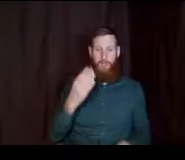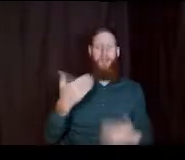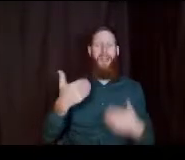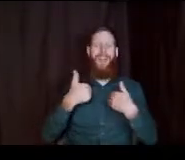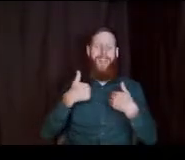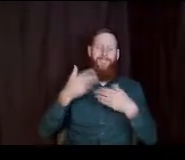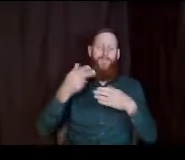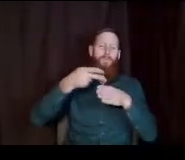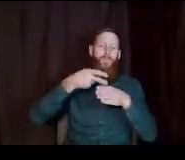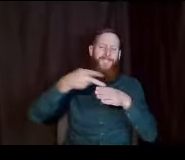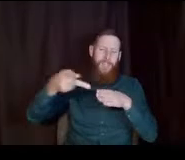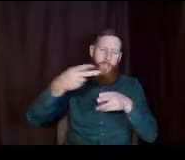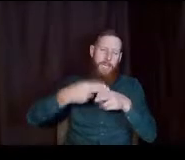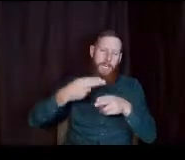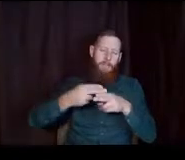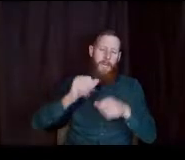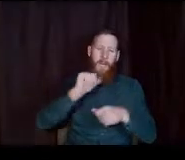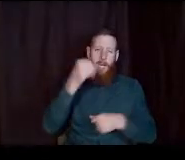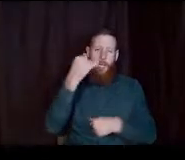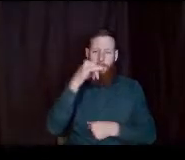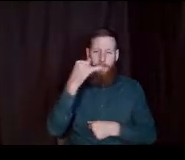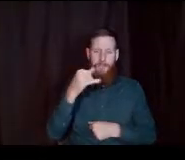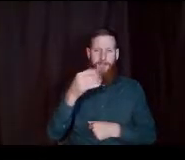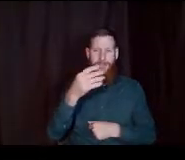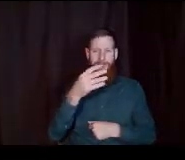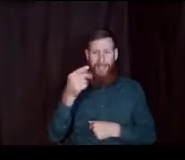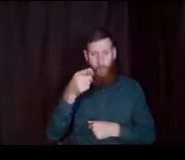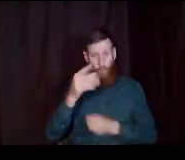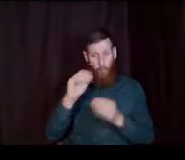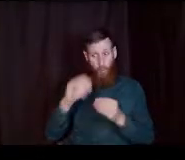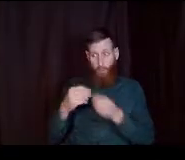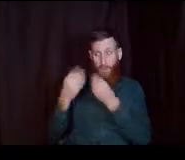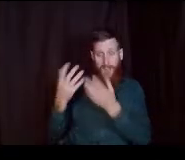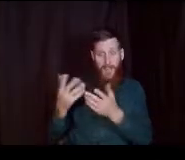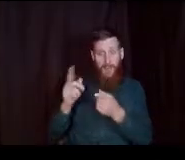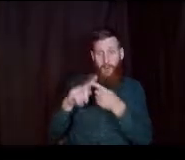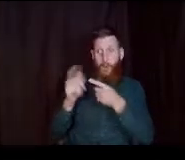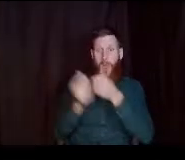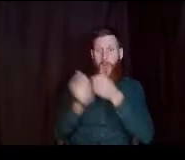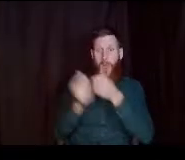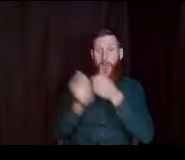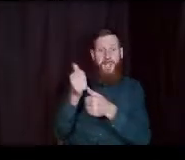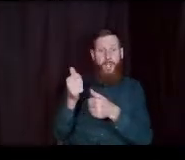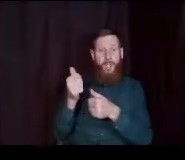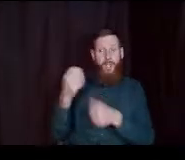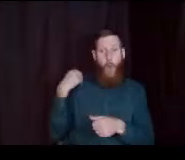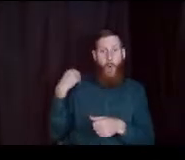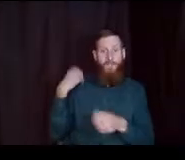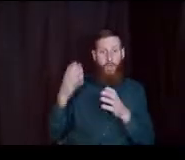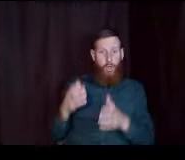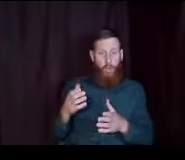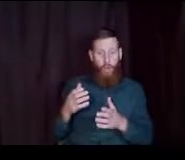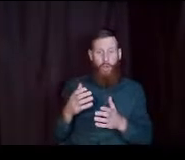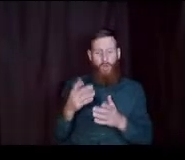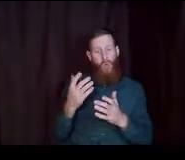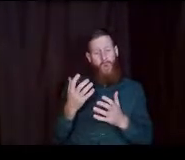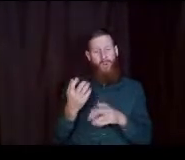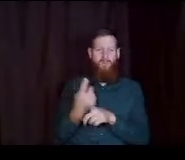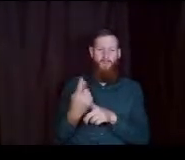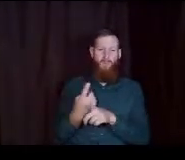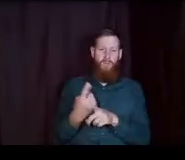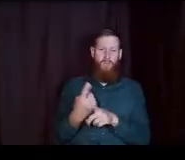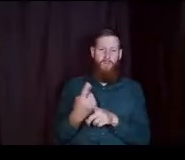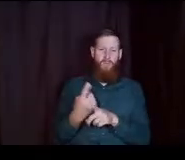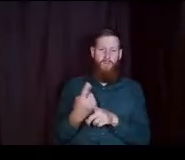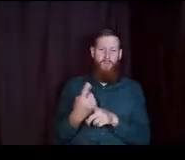one especially if you are providing that information to an admissions officer also make sure it's an email address